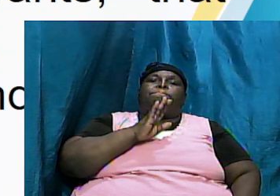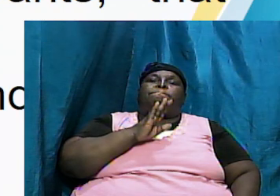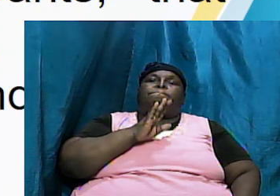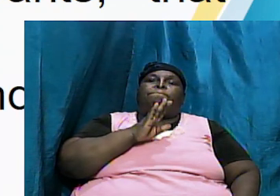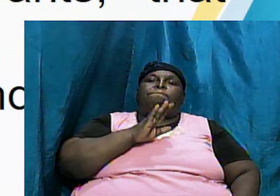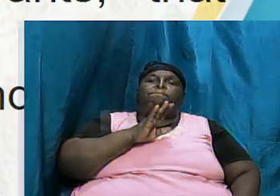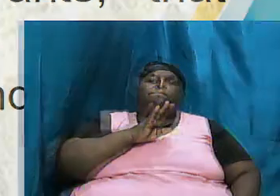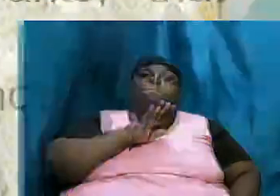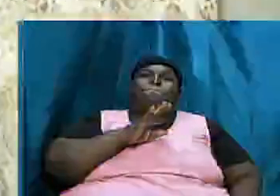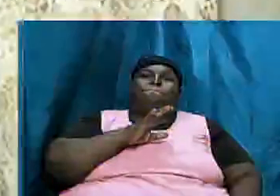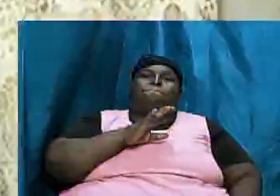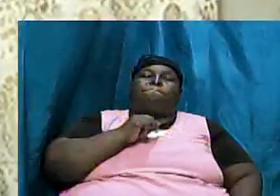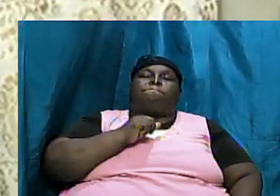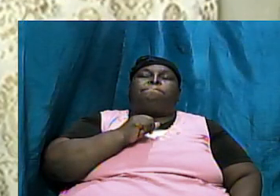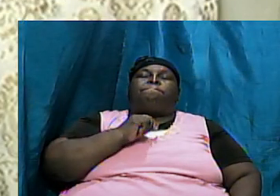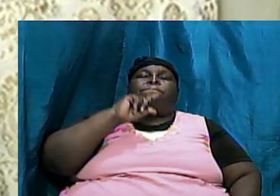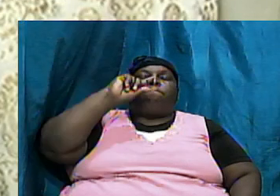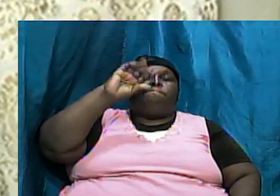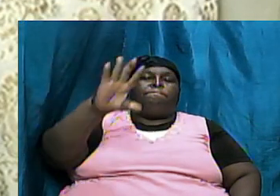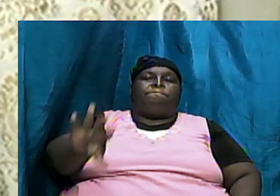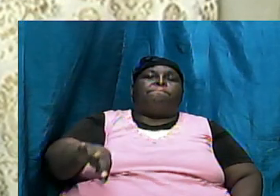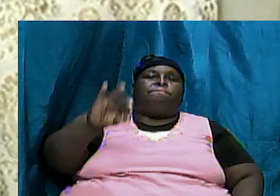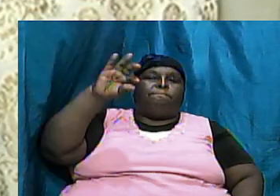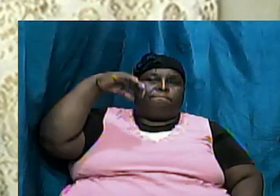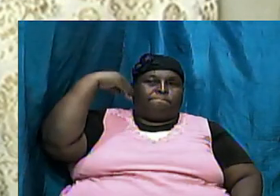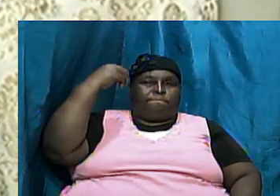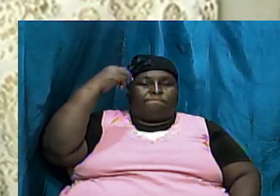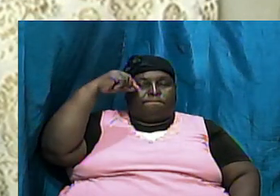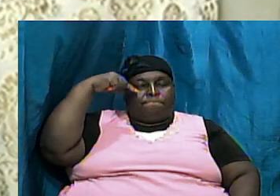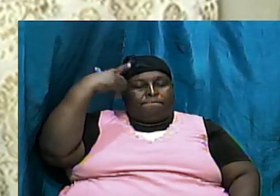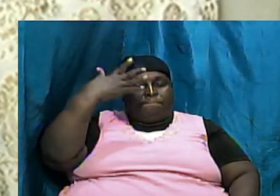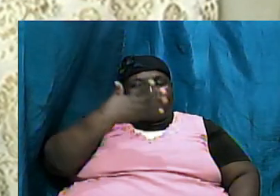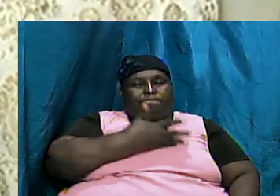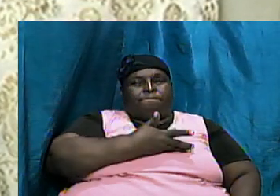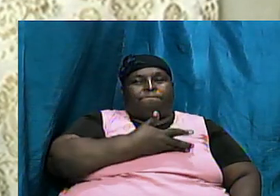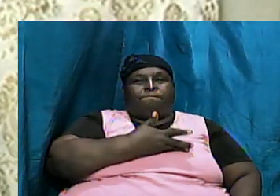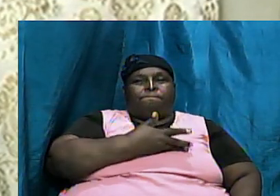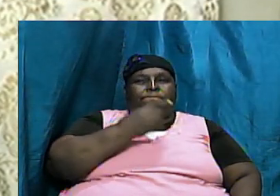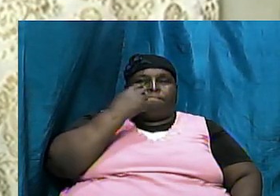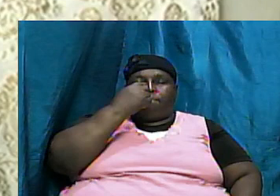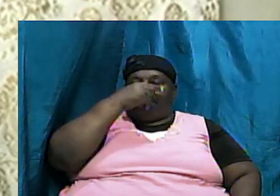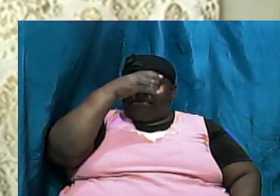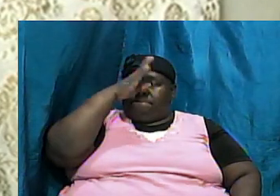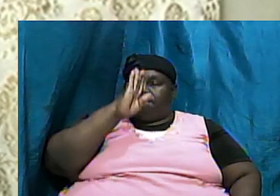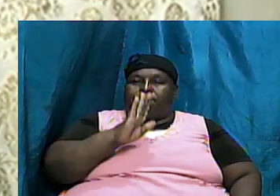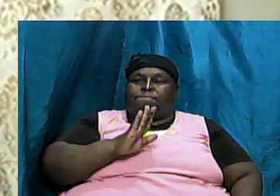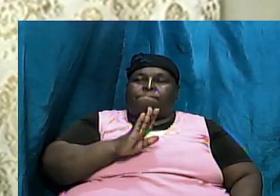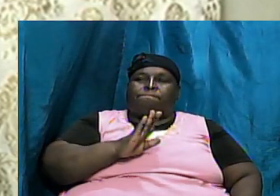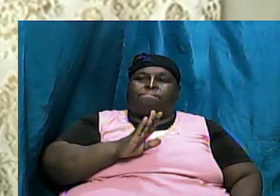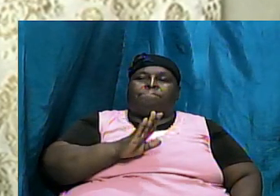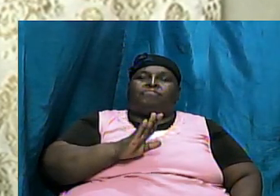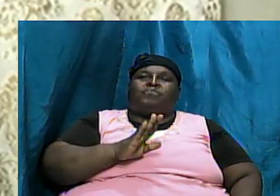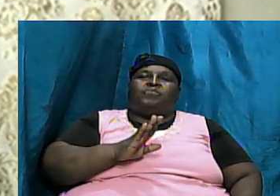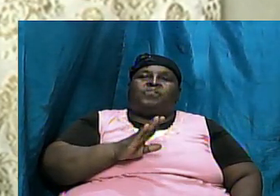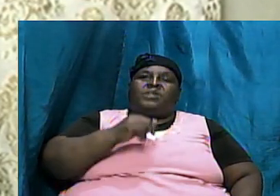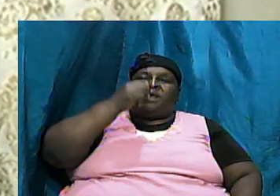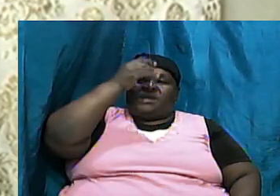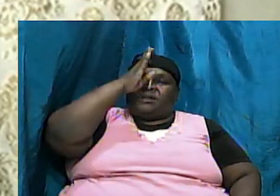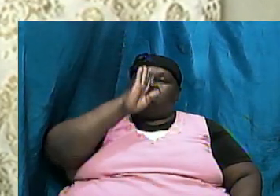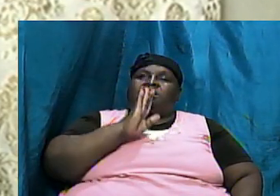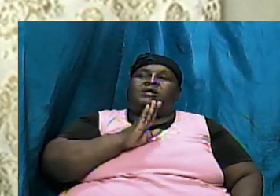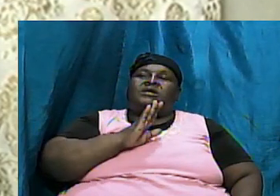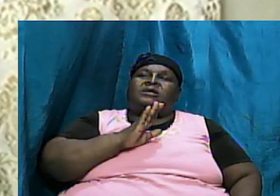Noah found grace in the eyes of the Lord and God